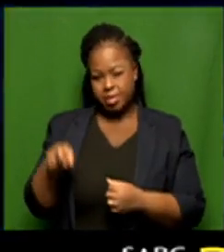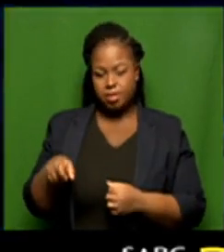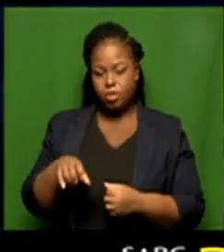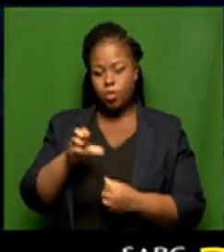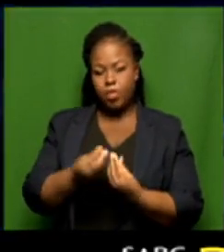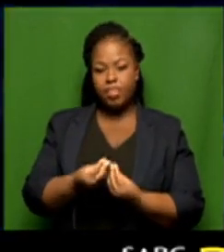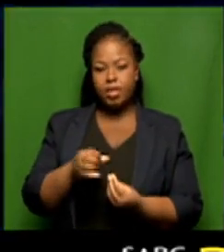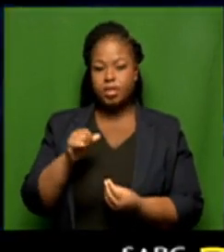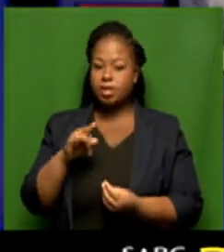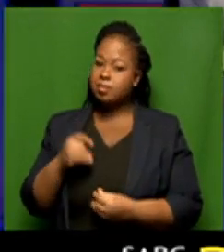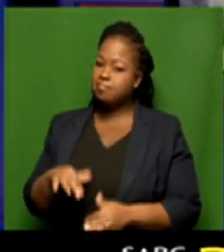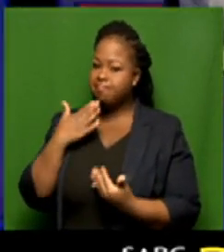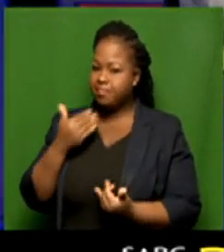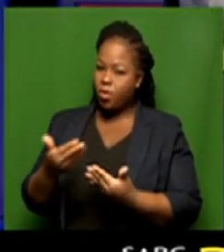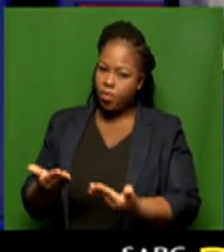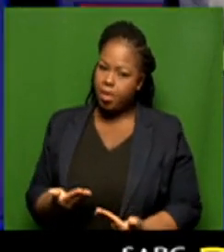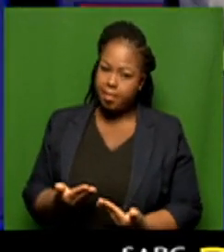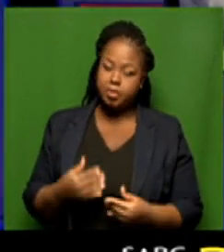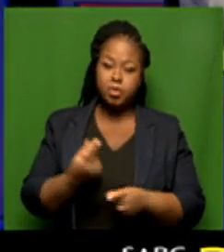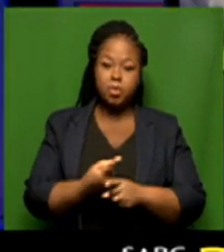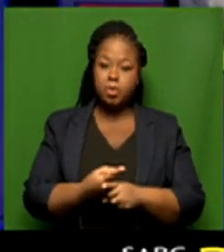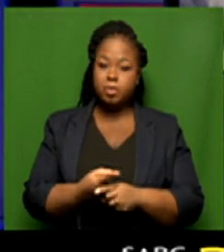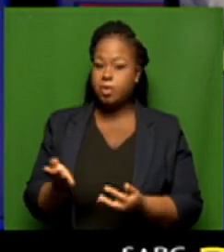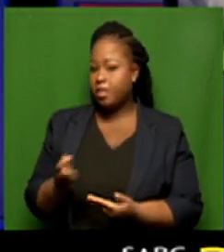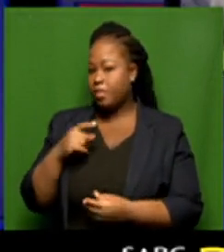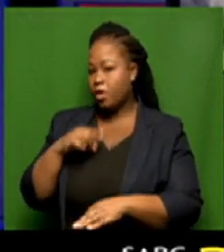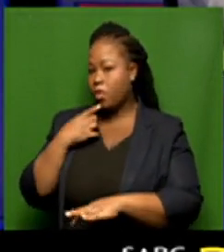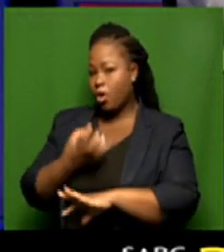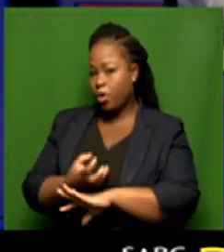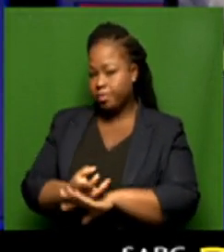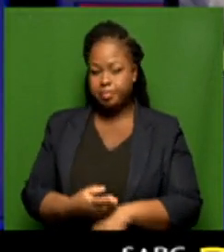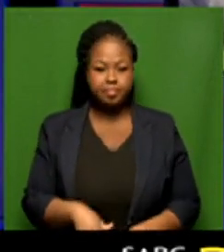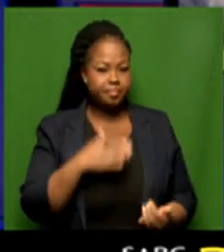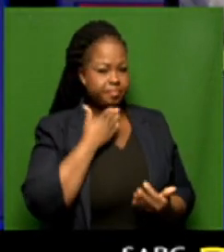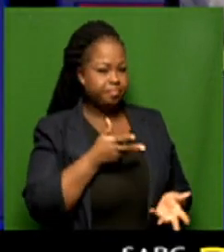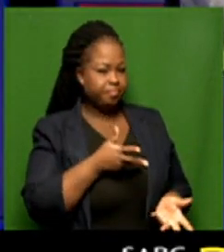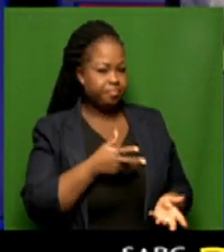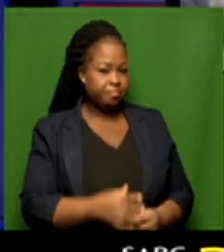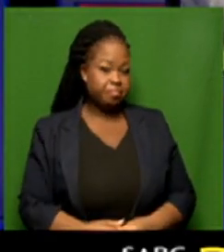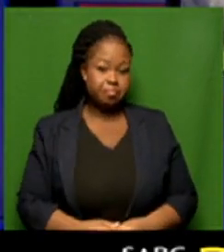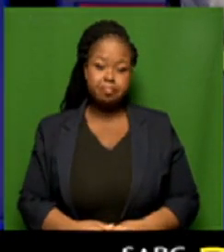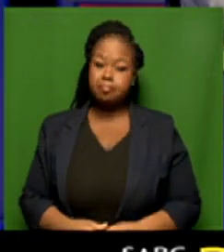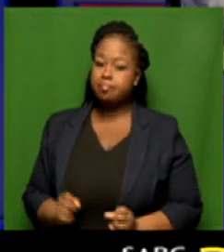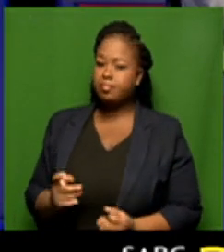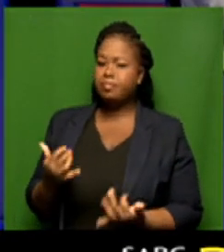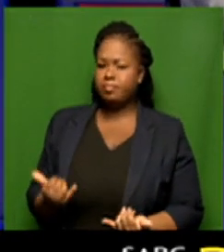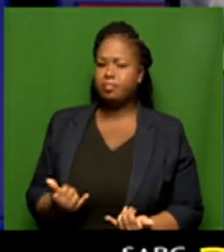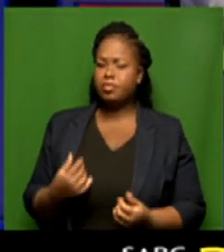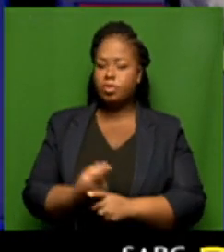the CSIR. Gentlemen, good to have you. Welcome to our set here at The Rock. Thank you. Thank you for having us. So, we talked to these